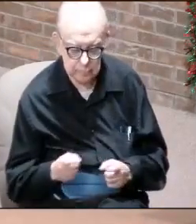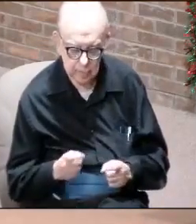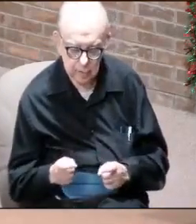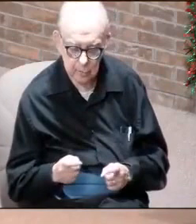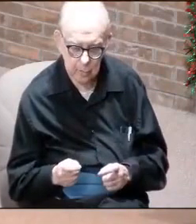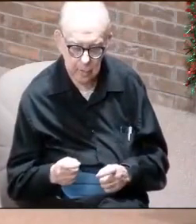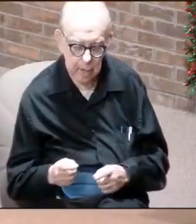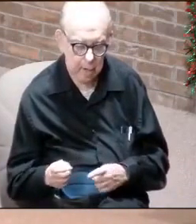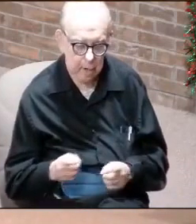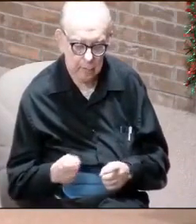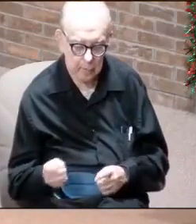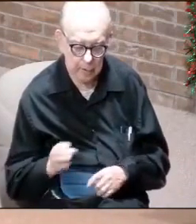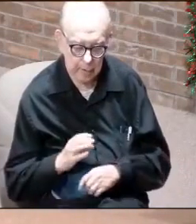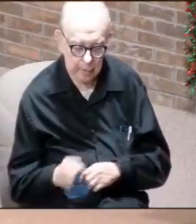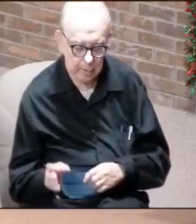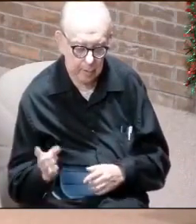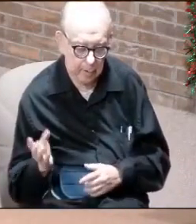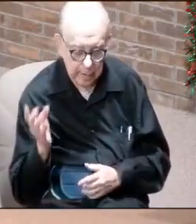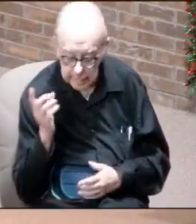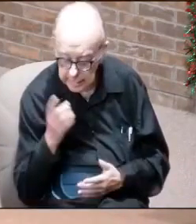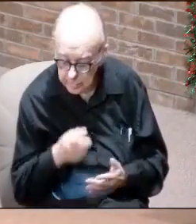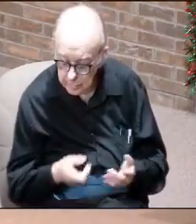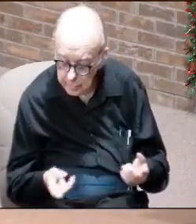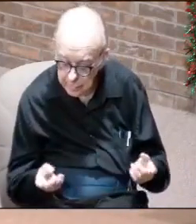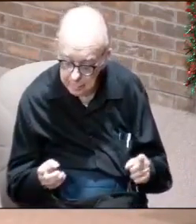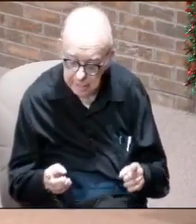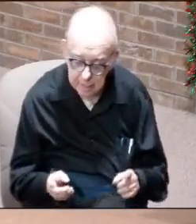force. Guess what's happening right now?